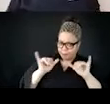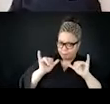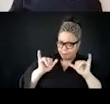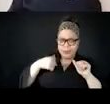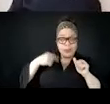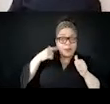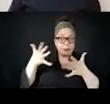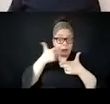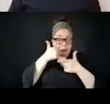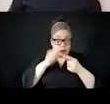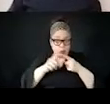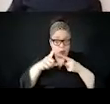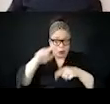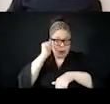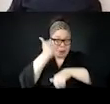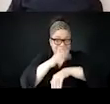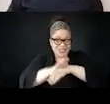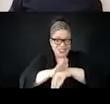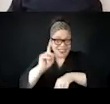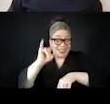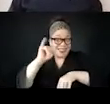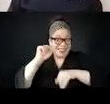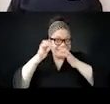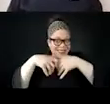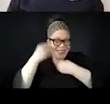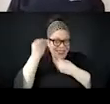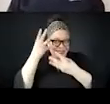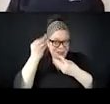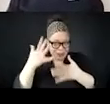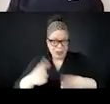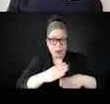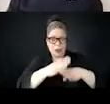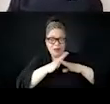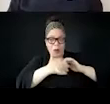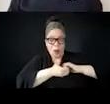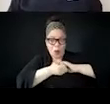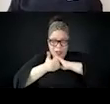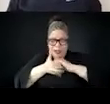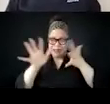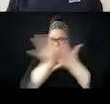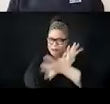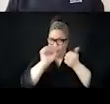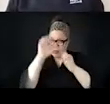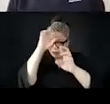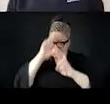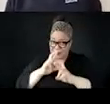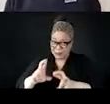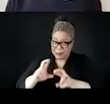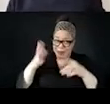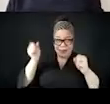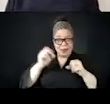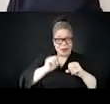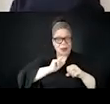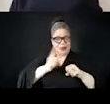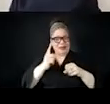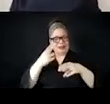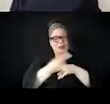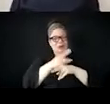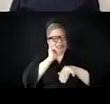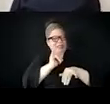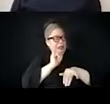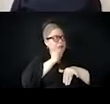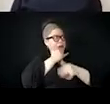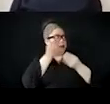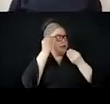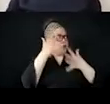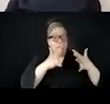respectability. So they really use misinformation and disinformation to drive these two points. And I'll show you some examples of that